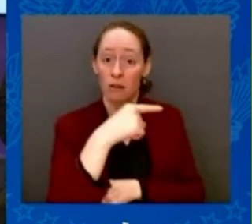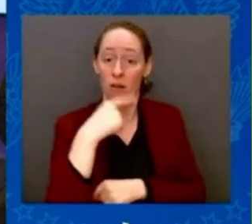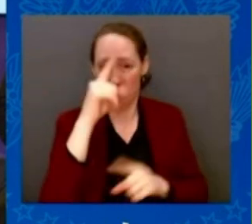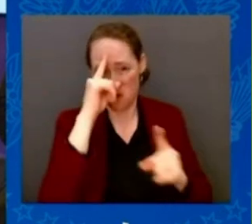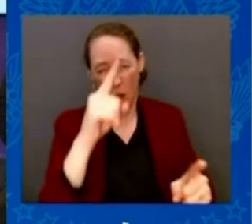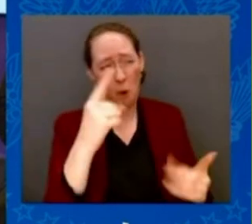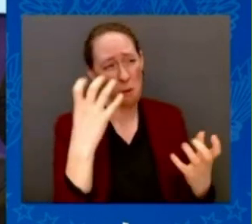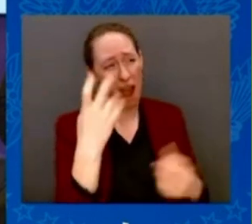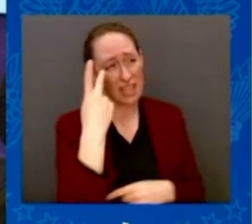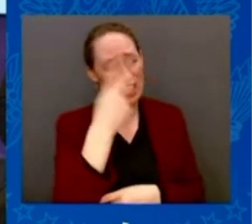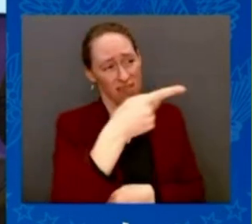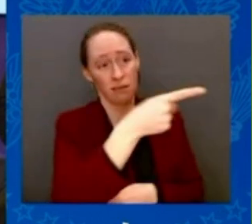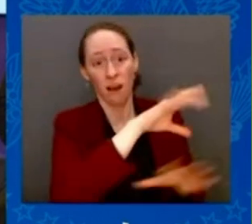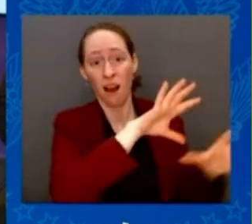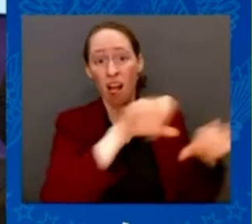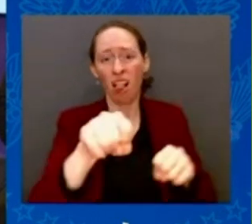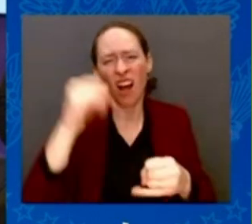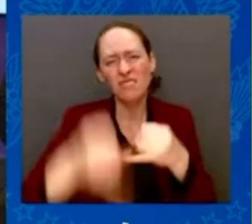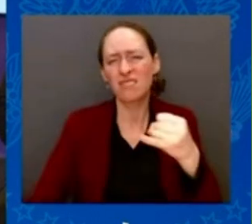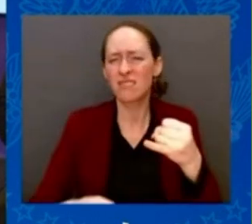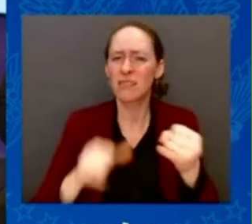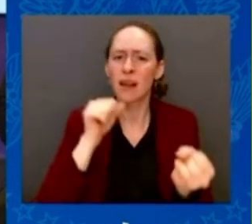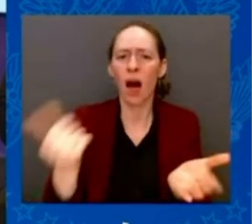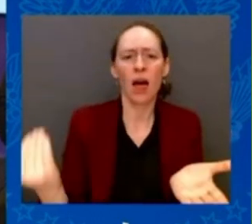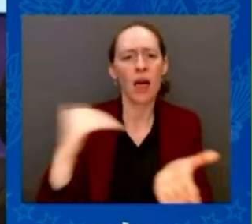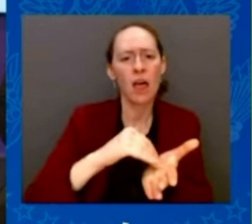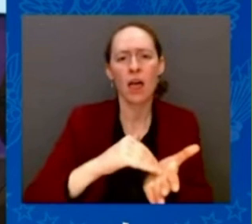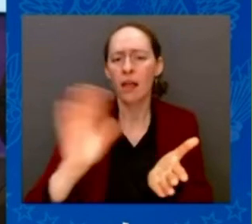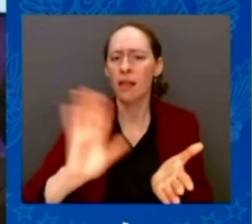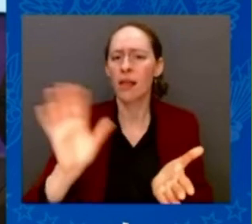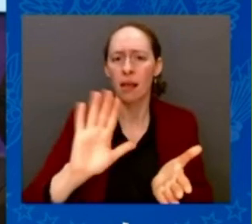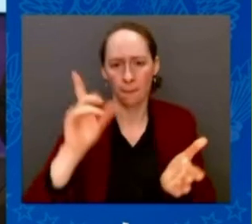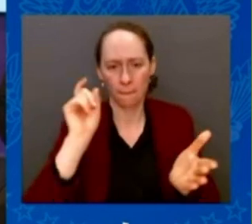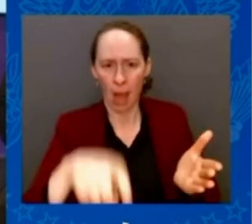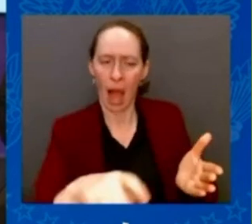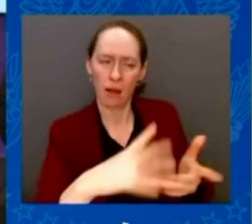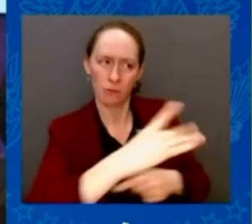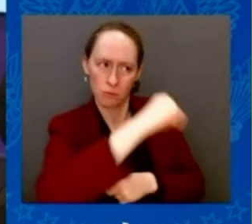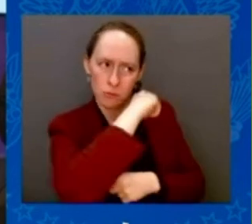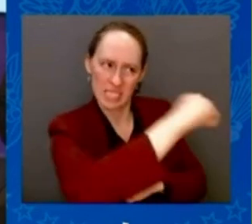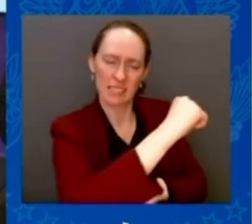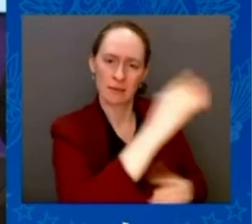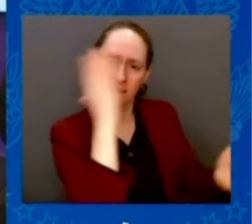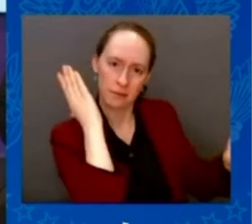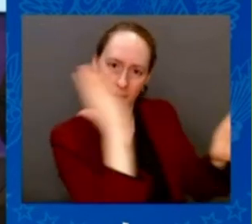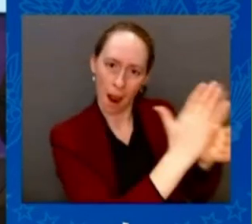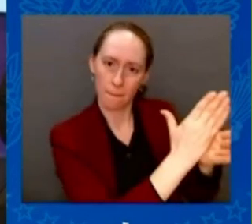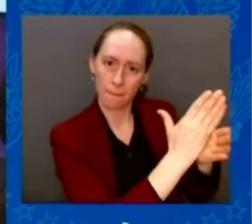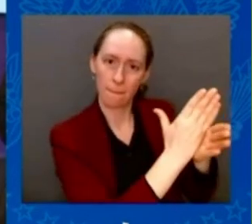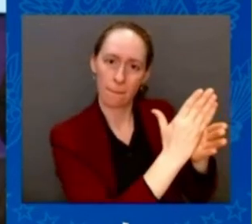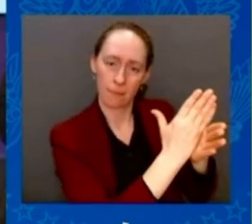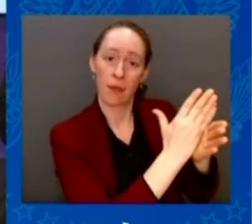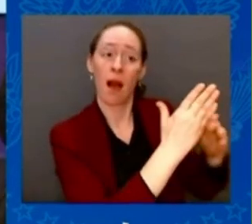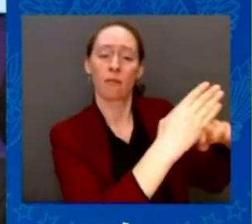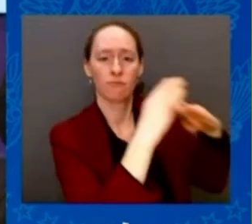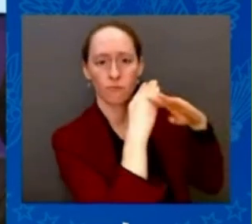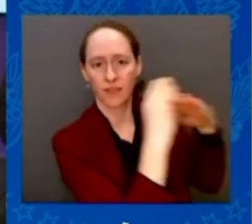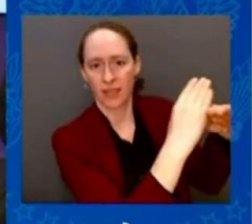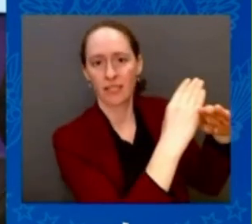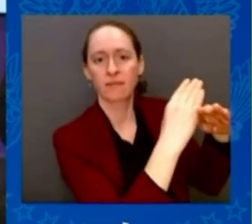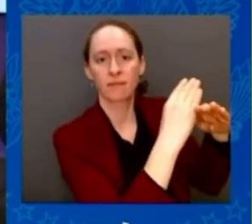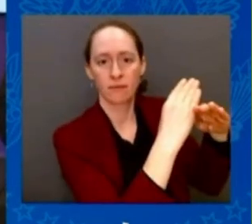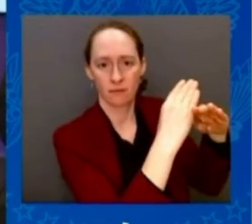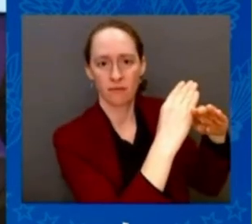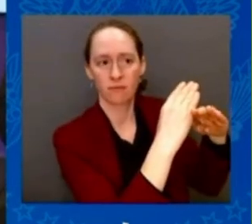NATO is standing strong and showing clear commitment towards Ukraine and its